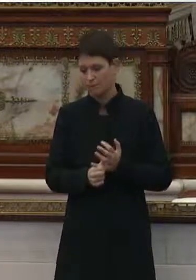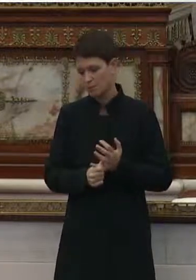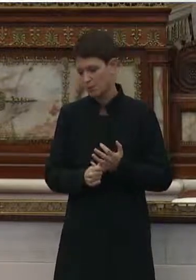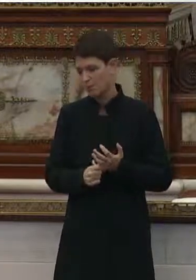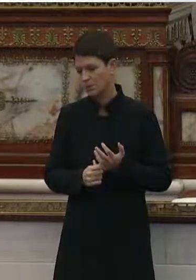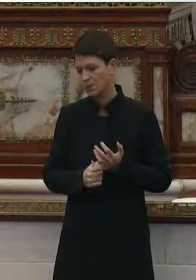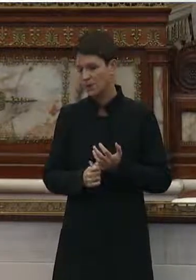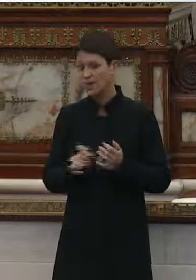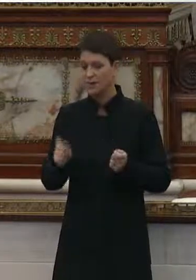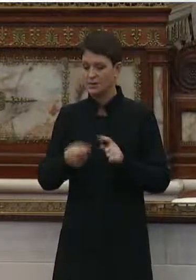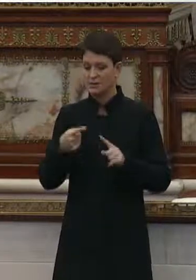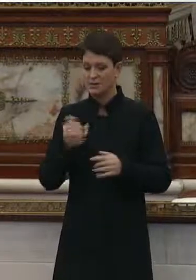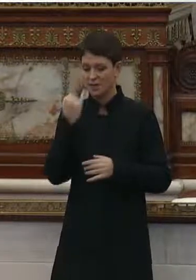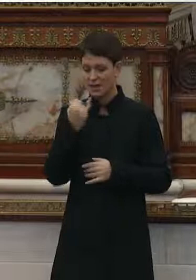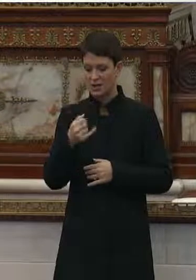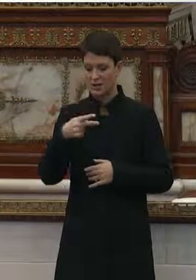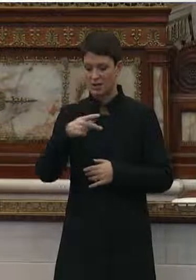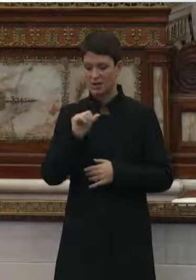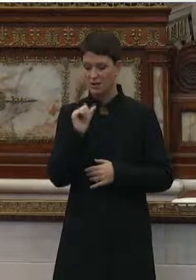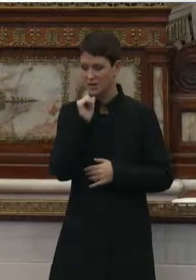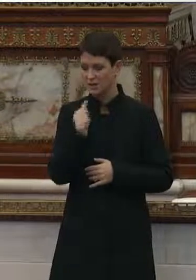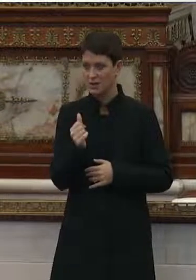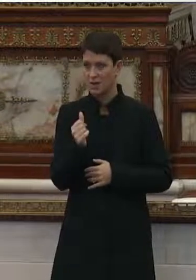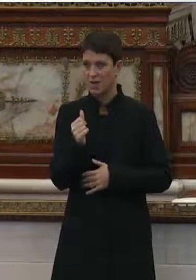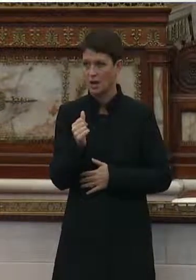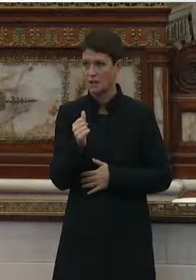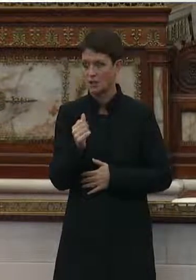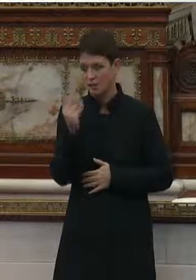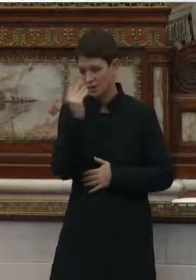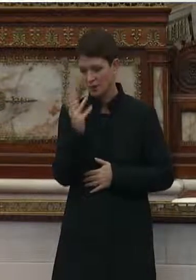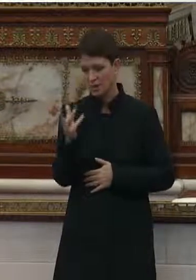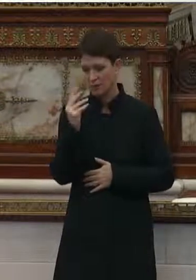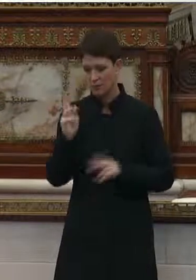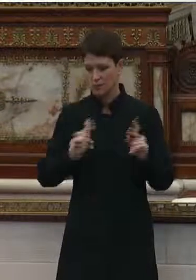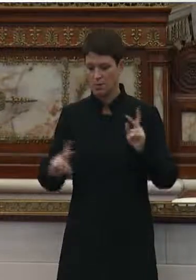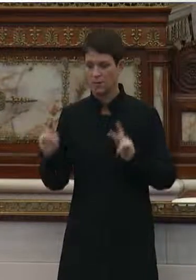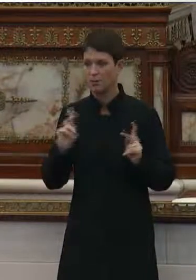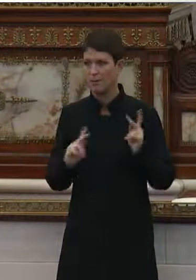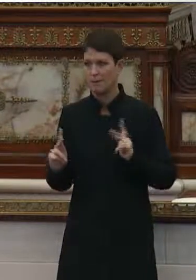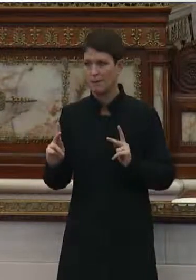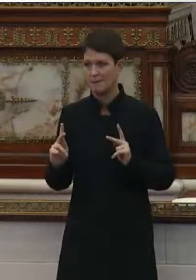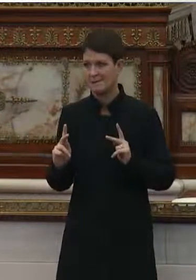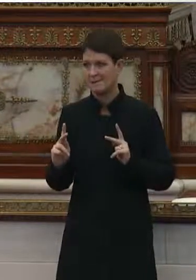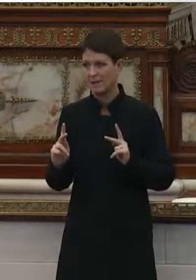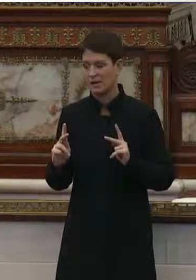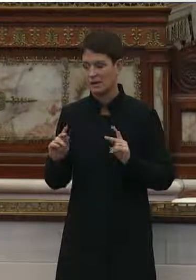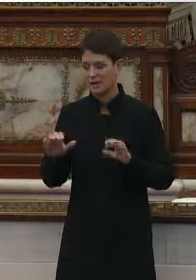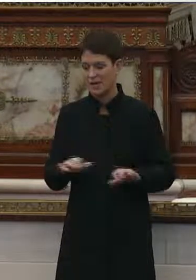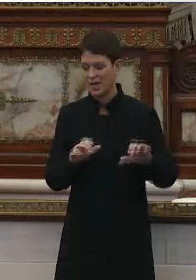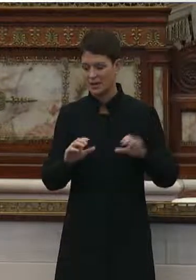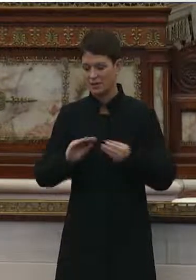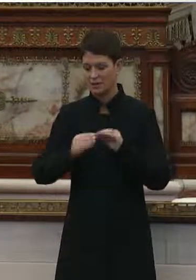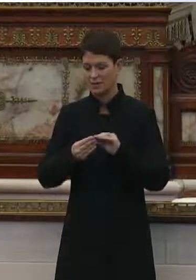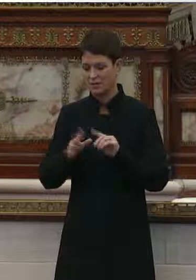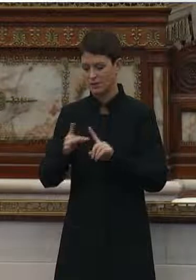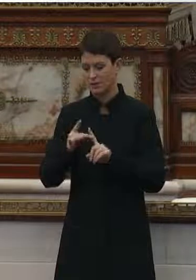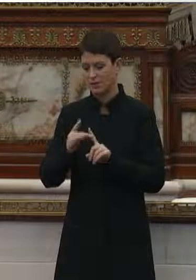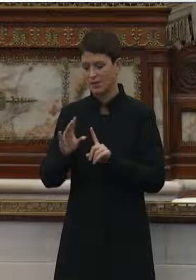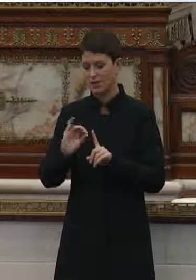and particularly the idea that Pennsylvania does not inform folks of active COVID cases.